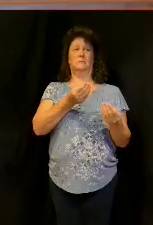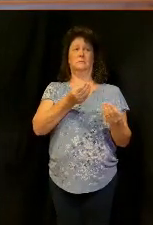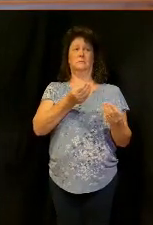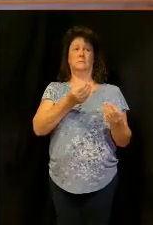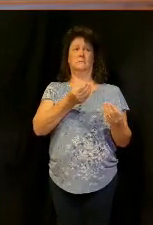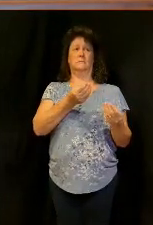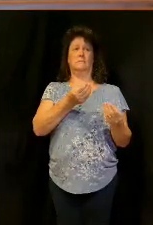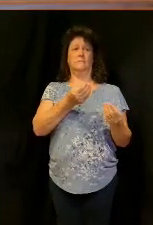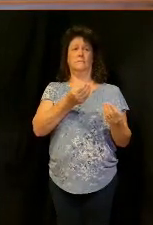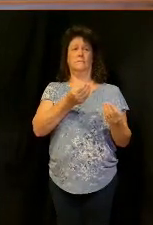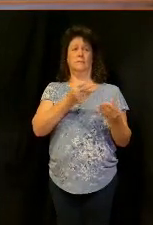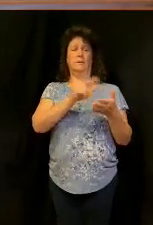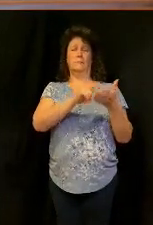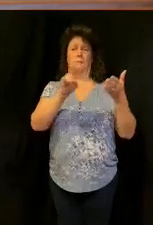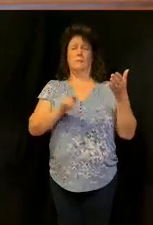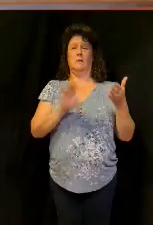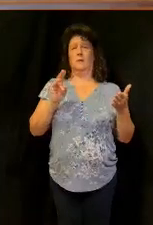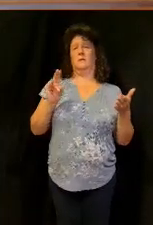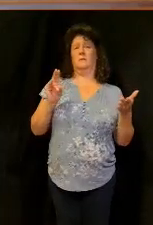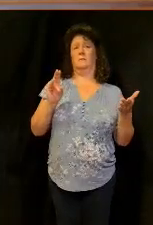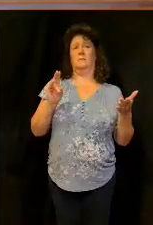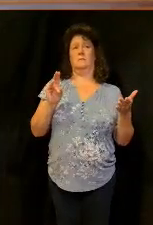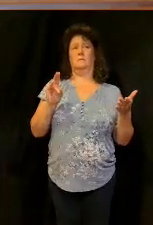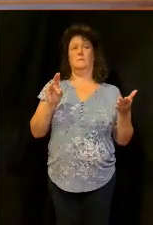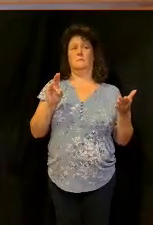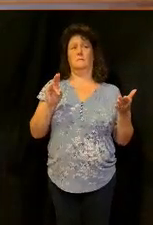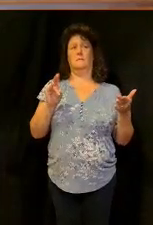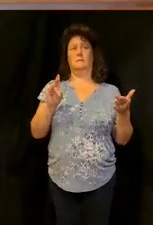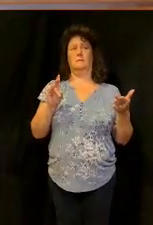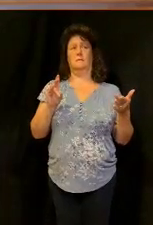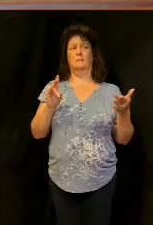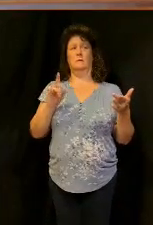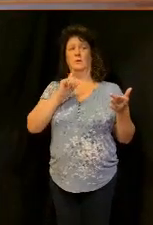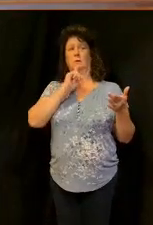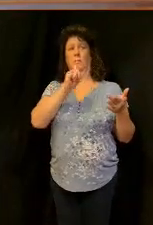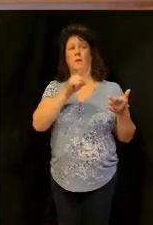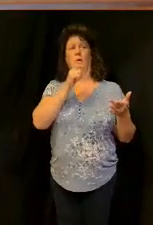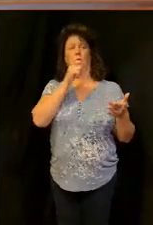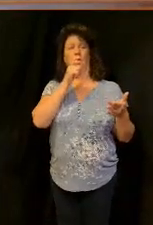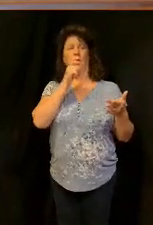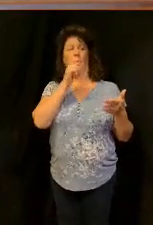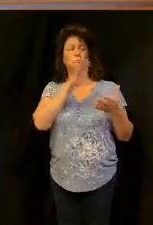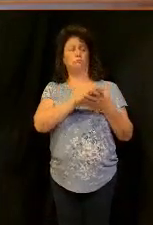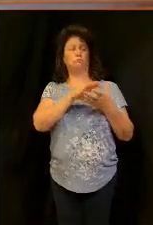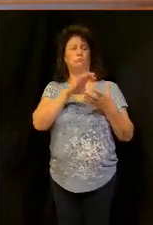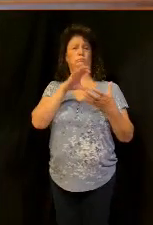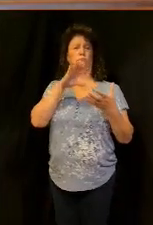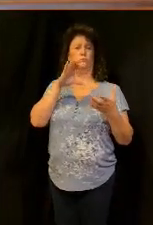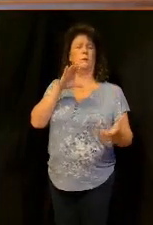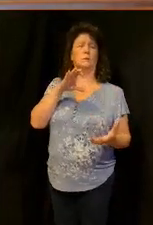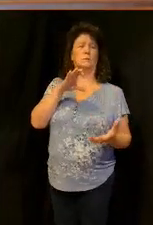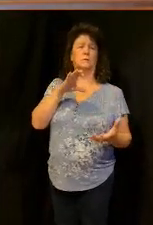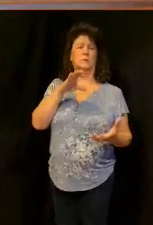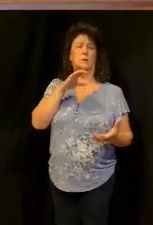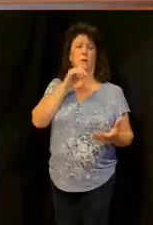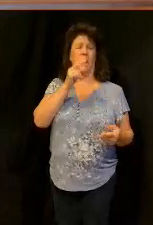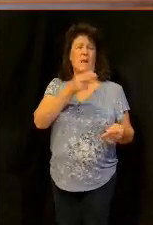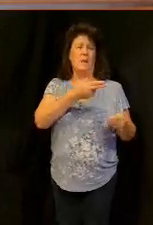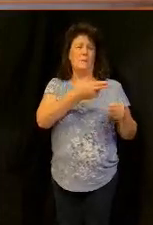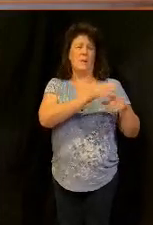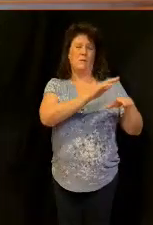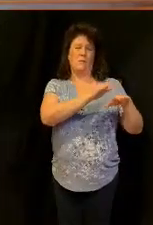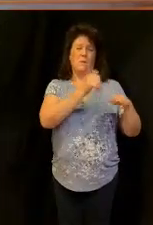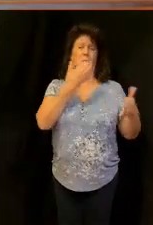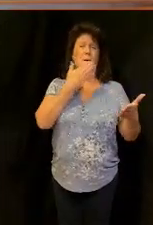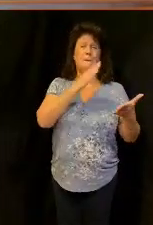if you go down to verse 17 look what it says command those who are rich now he's not calling them evil